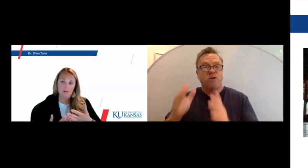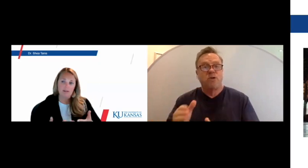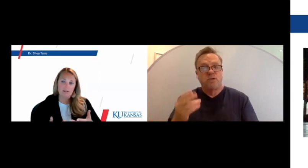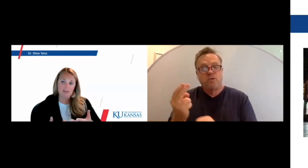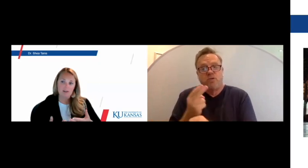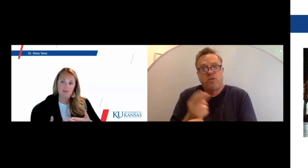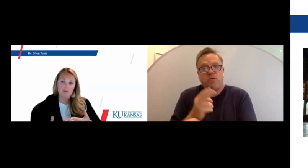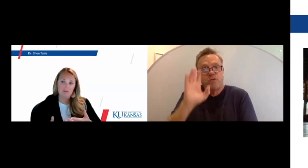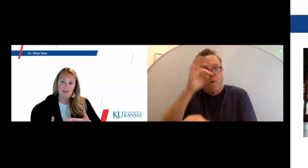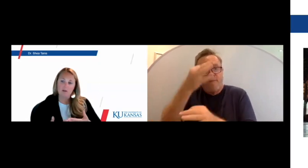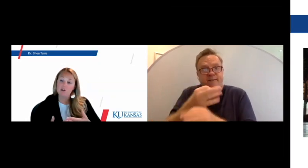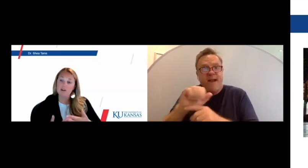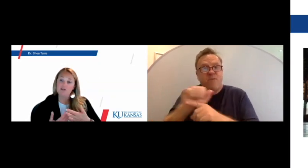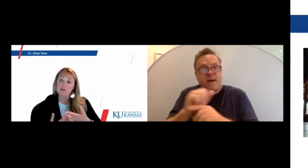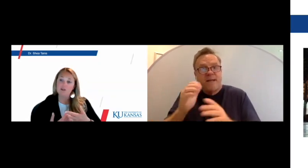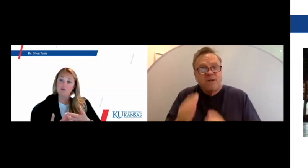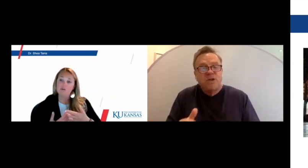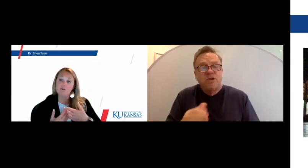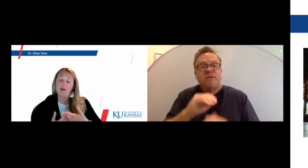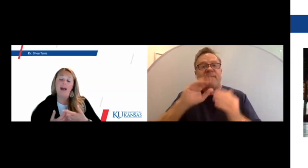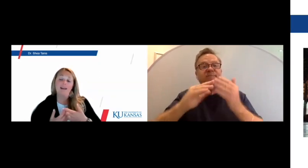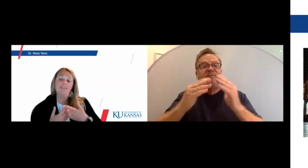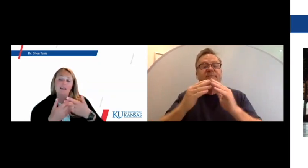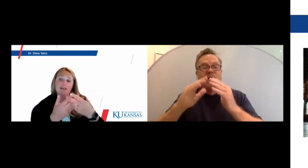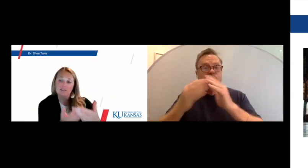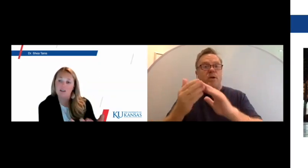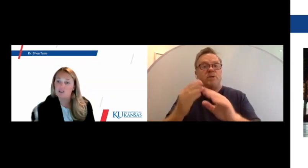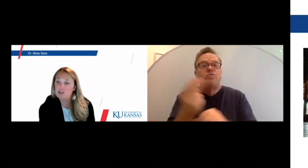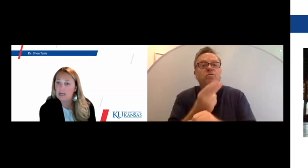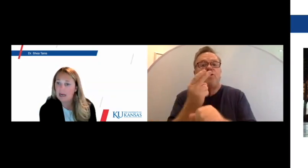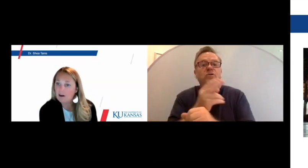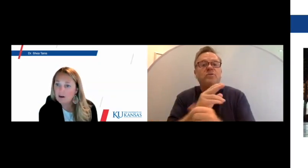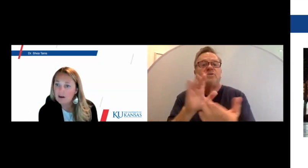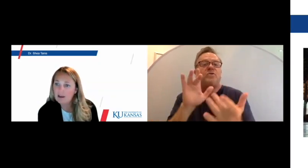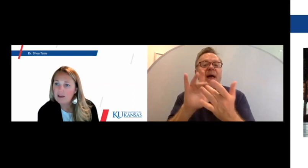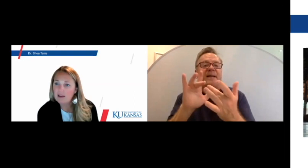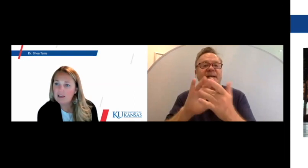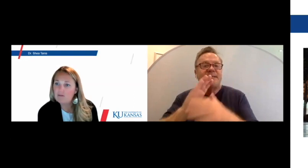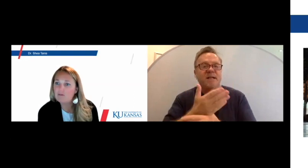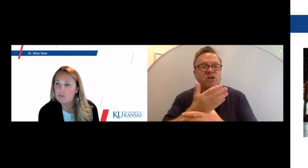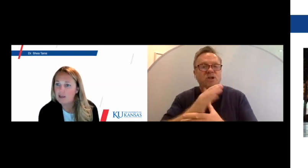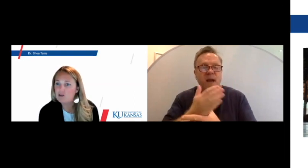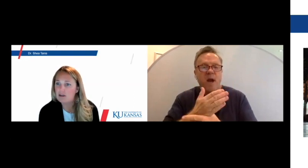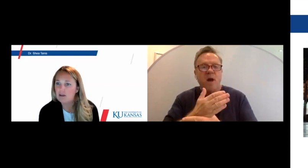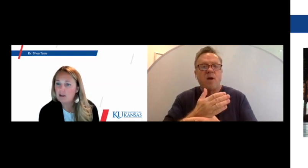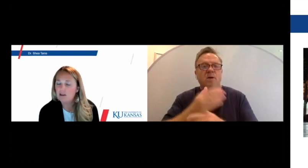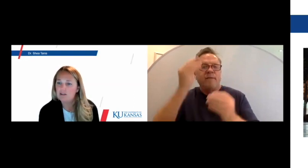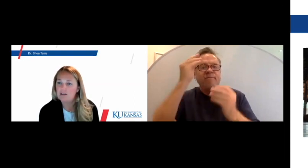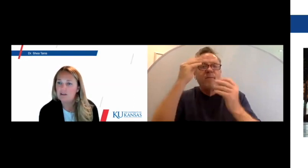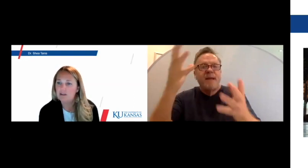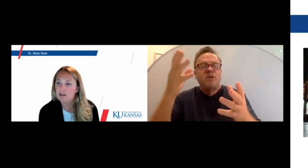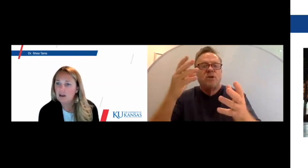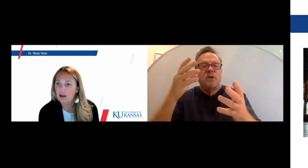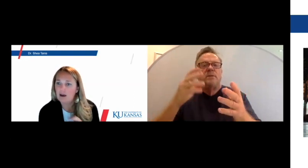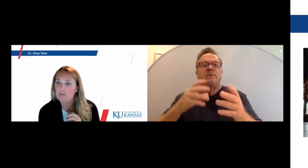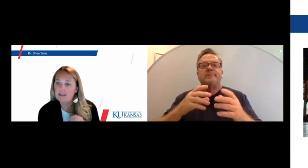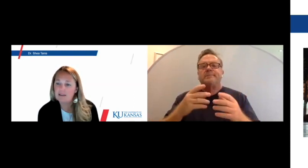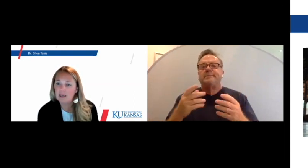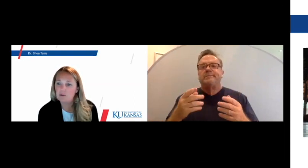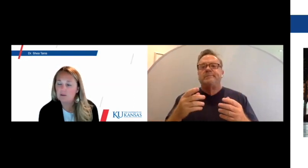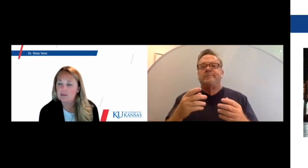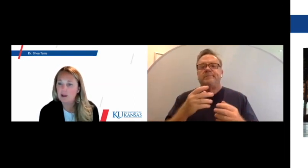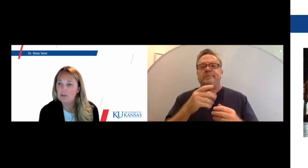or faith practitioners and faith communities to use to access and share information to the